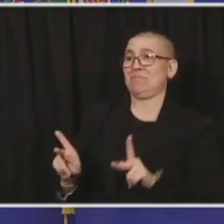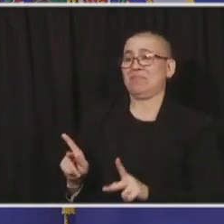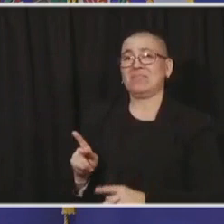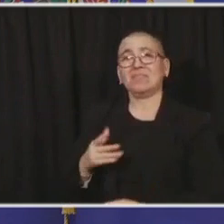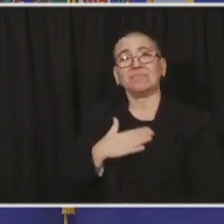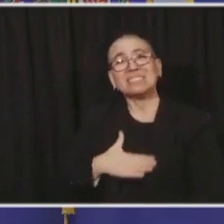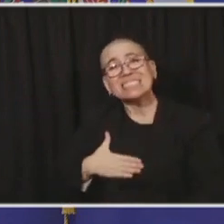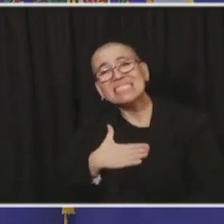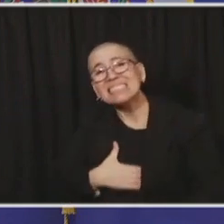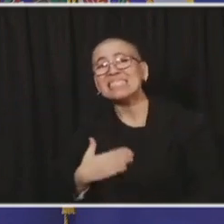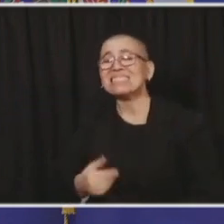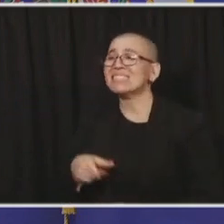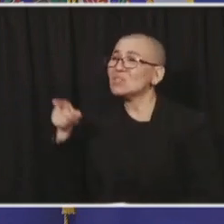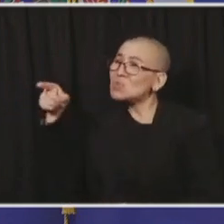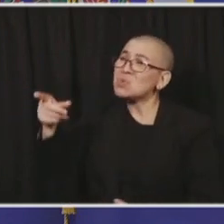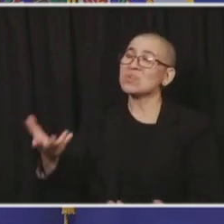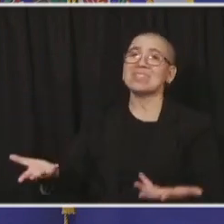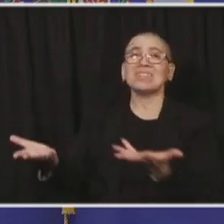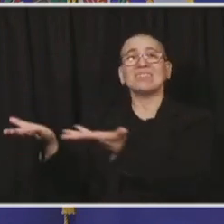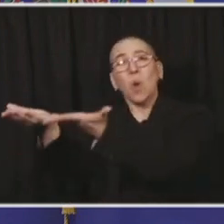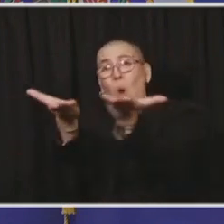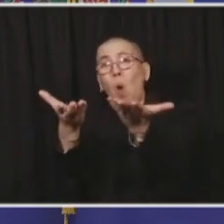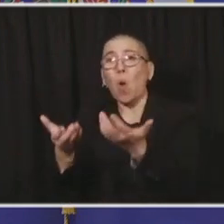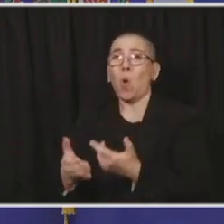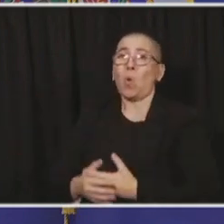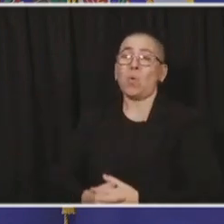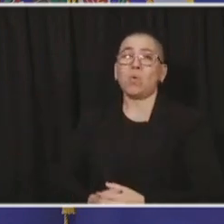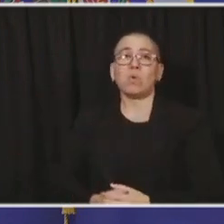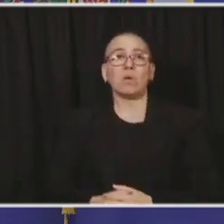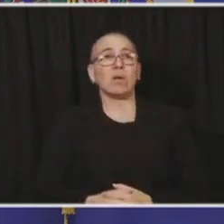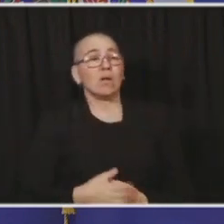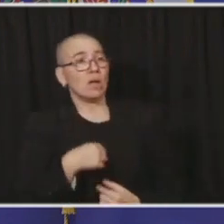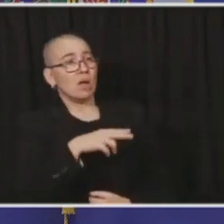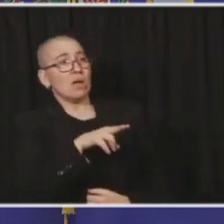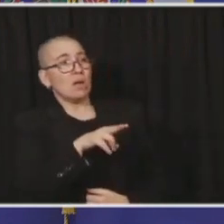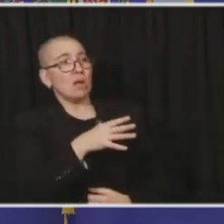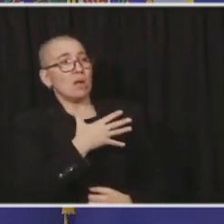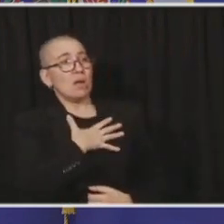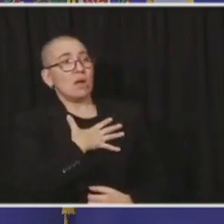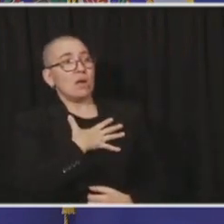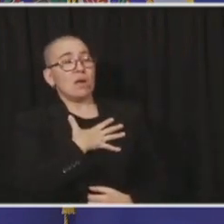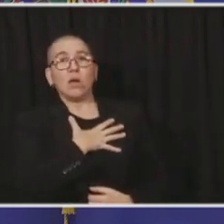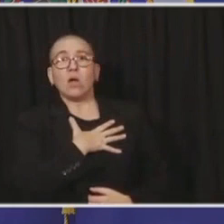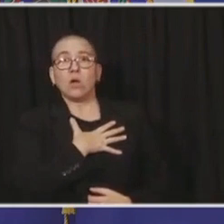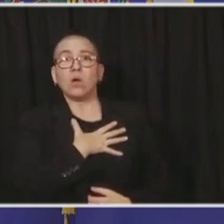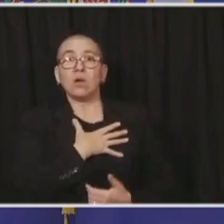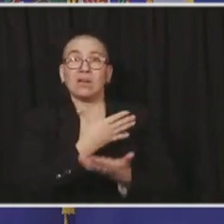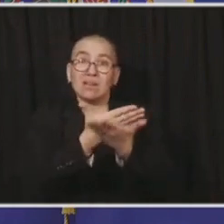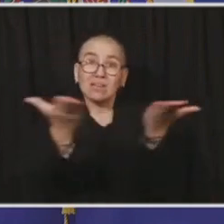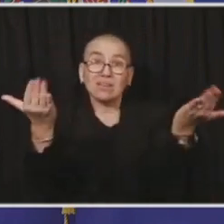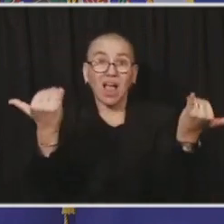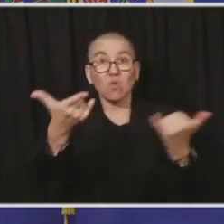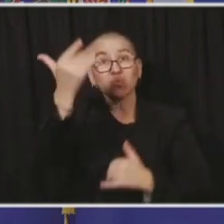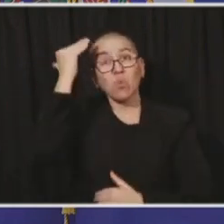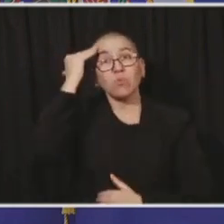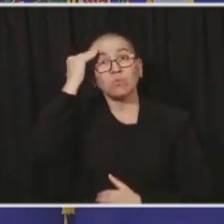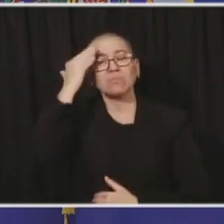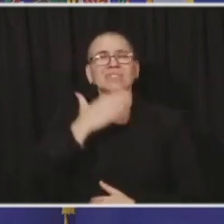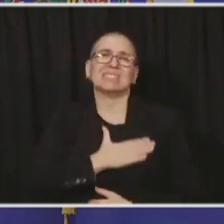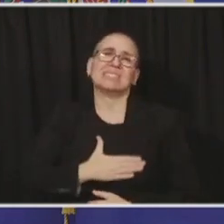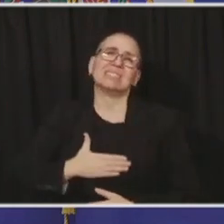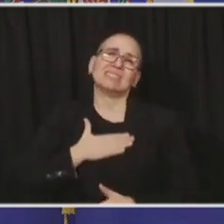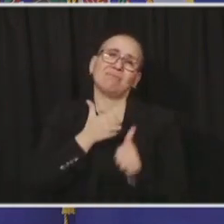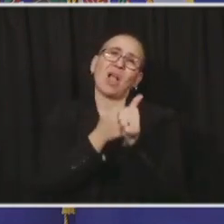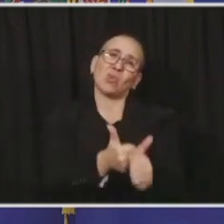And you listened. As the governor mentioned, the last two to three weeks have seen the numbers flatten out and even start to decrease,